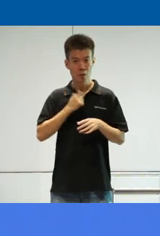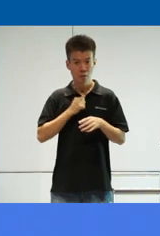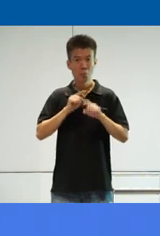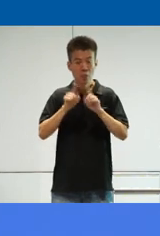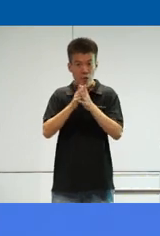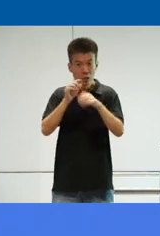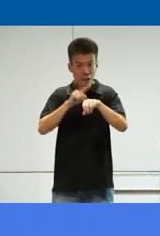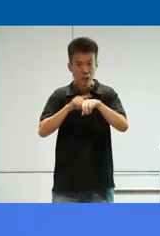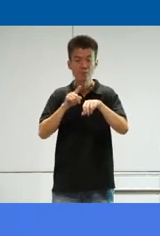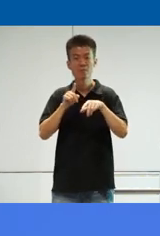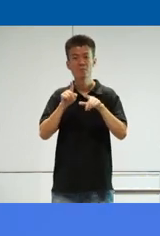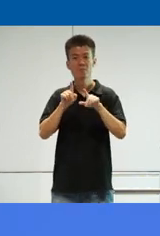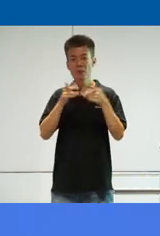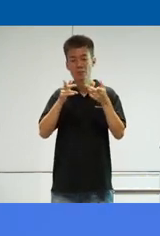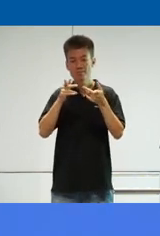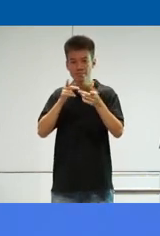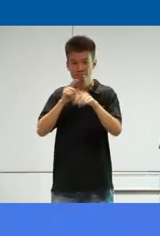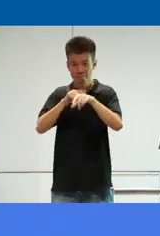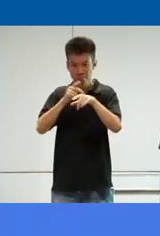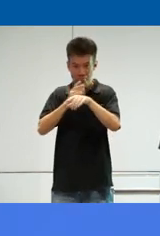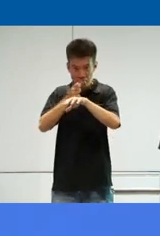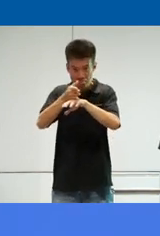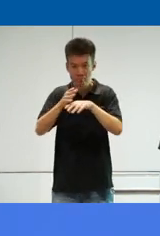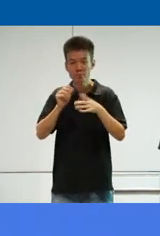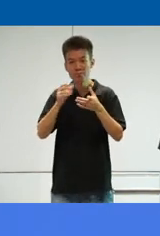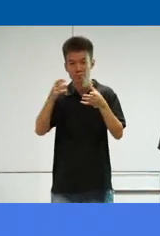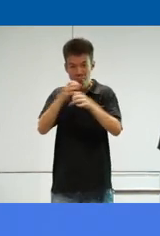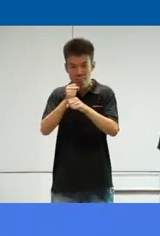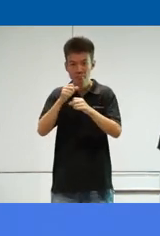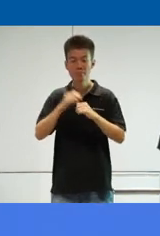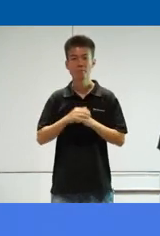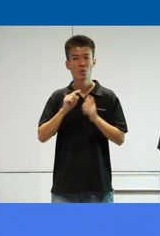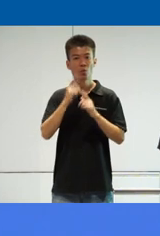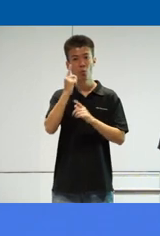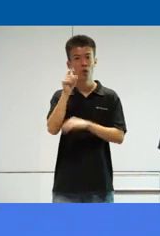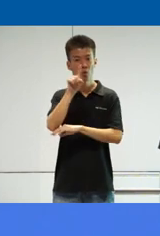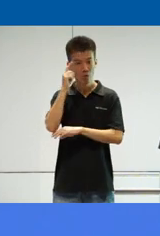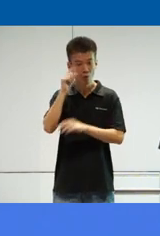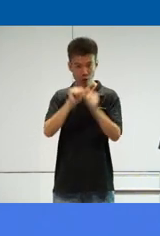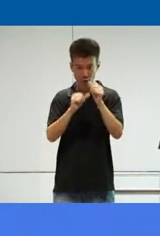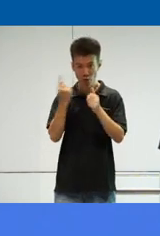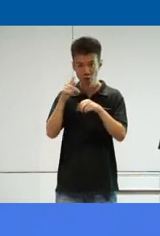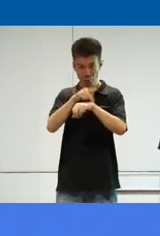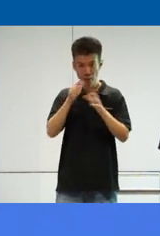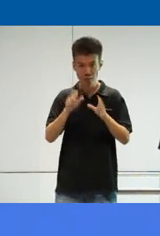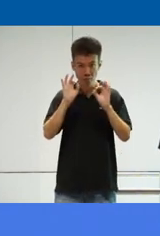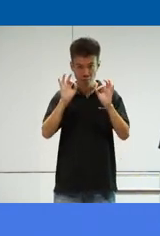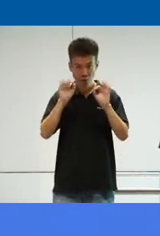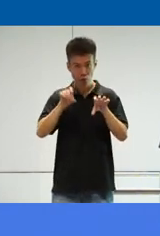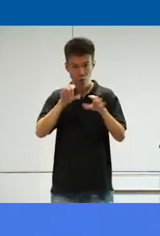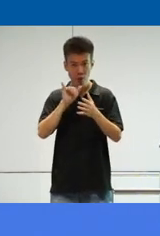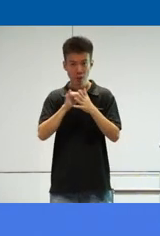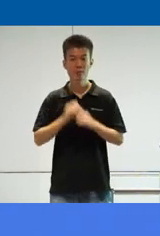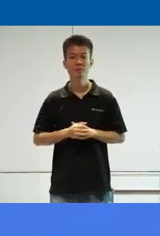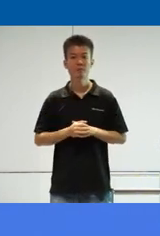But in the interest of time, because we're overrunning, I will condense it down to one question for each of you panellists. OK? Shall we do that?